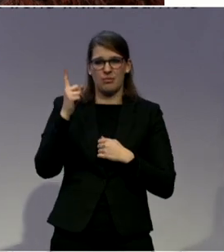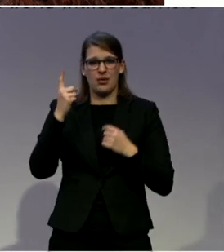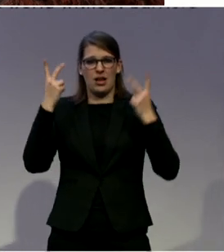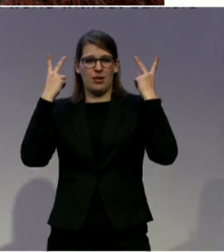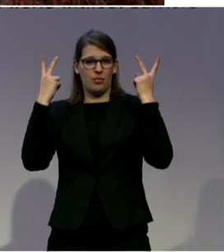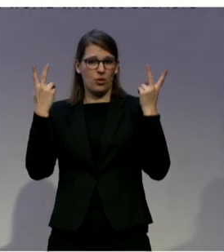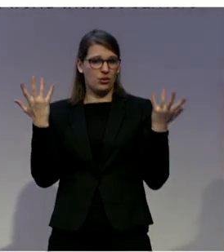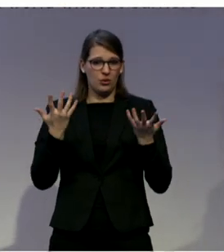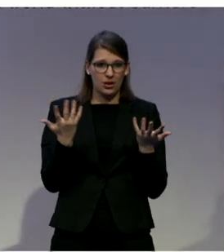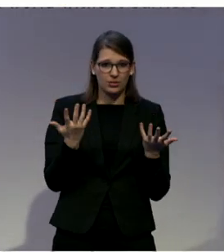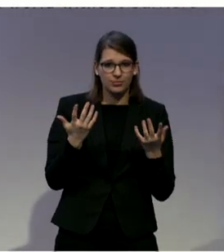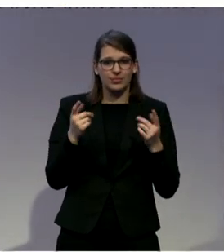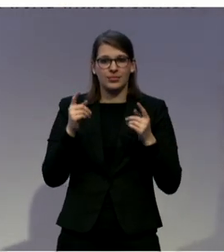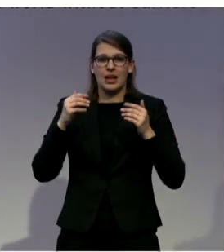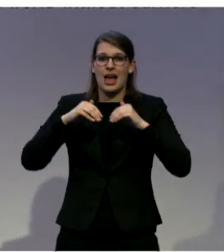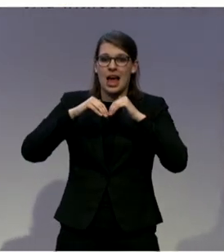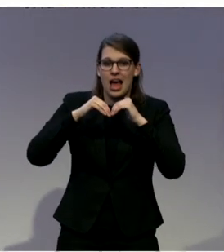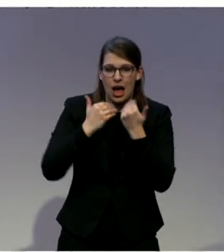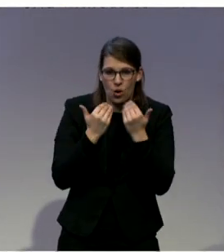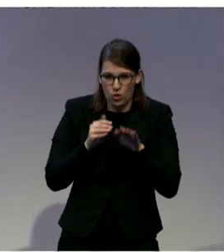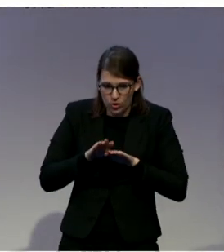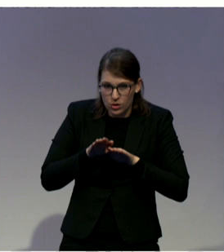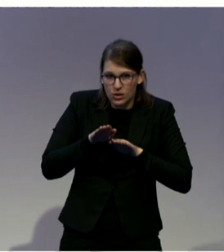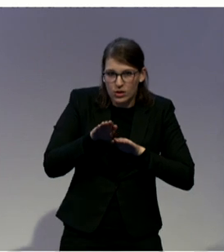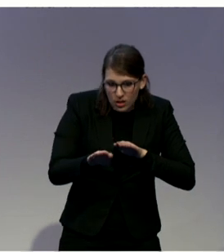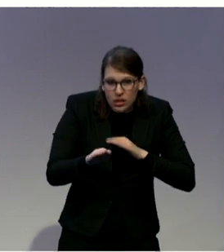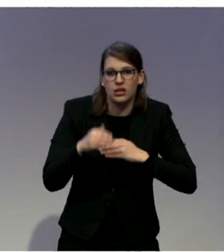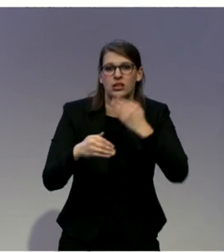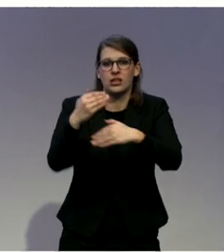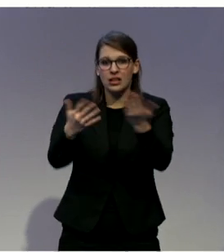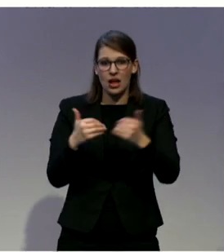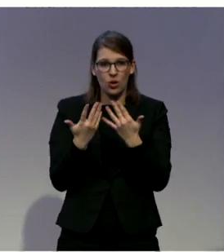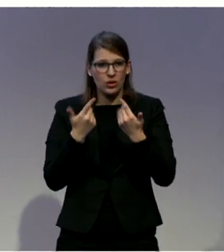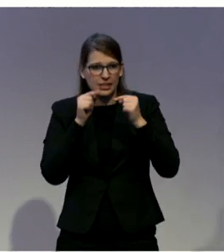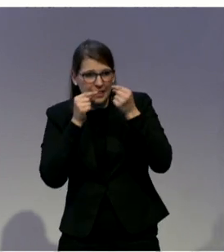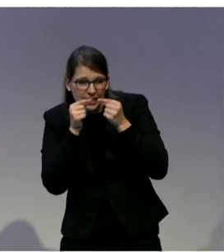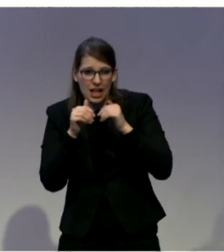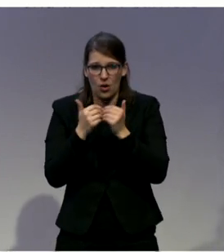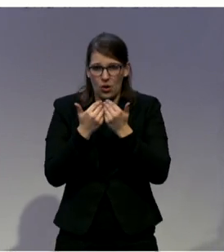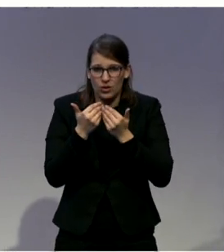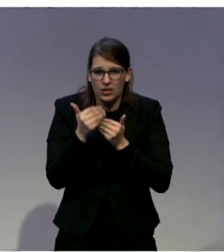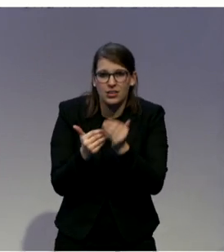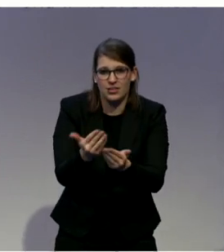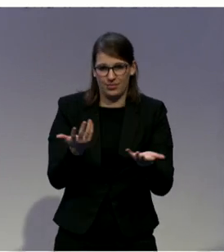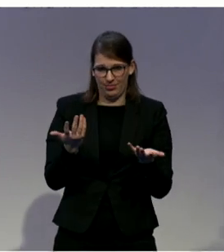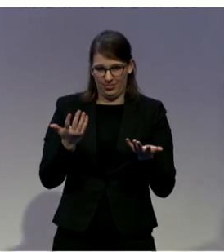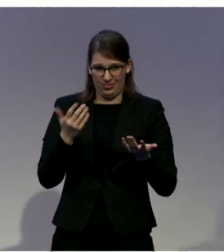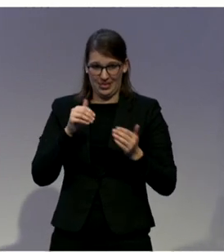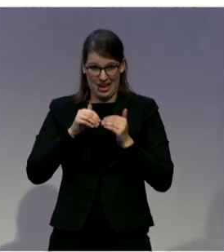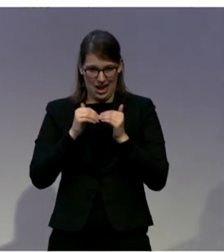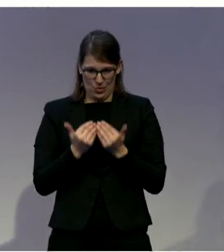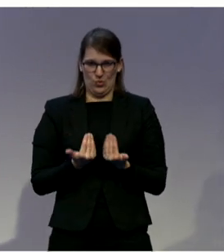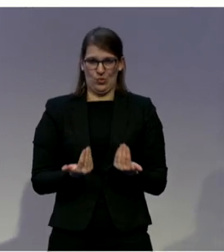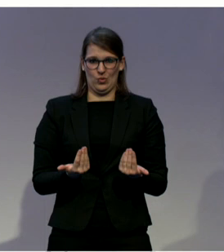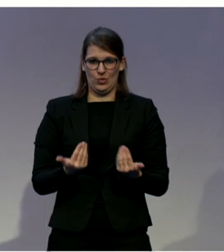in itself. So what we did was kind of engage, I suppose, with the reality of the current system. And that was,